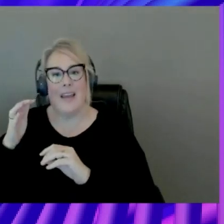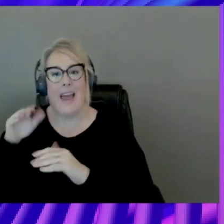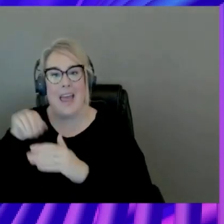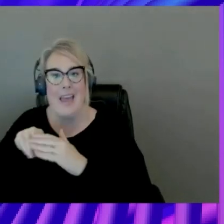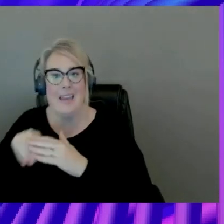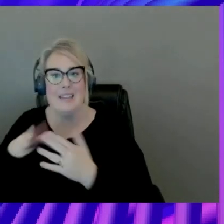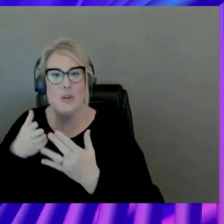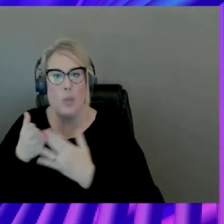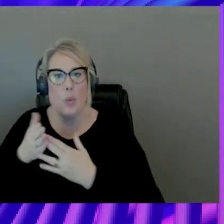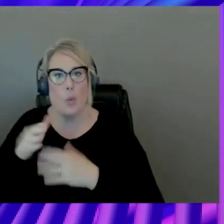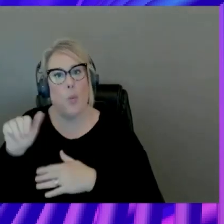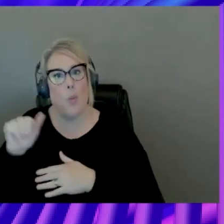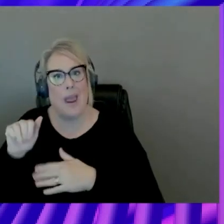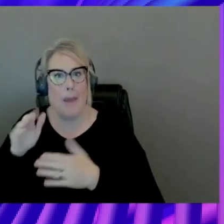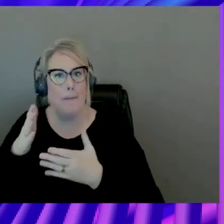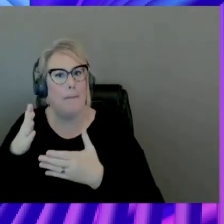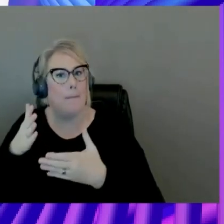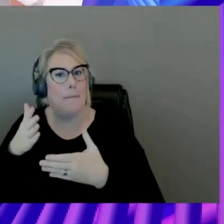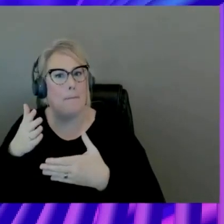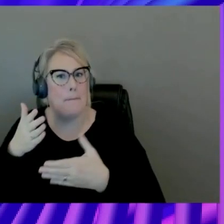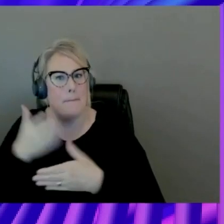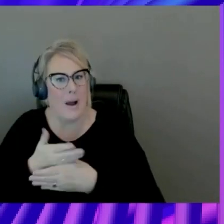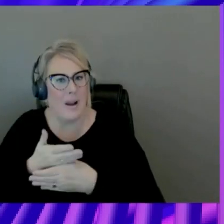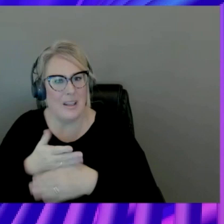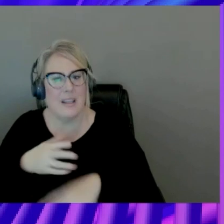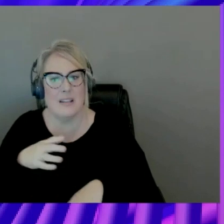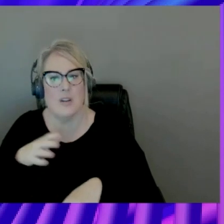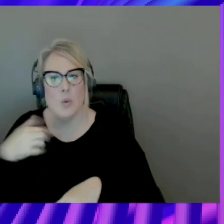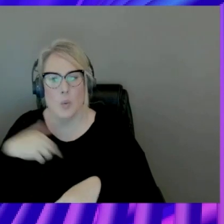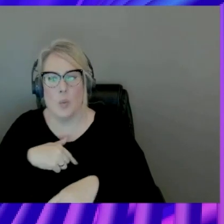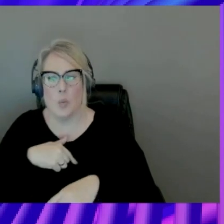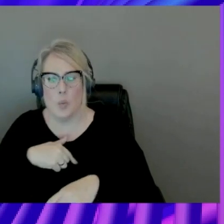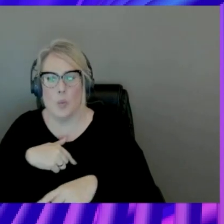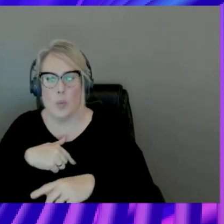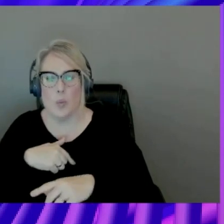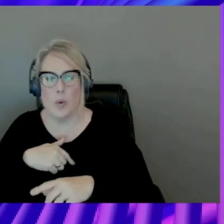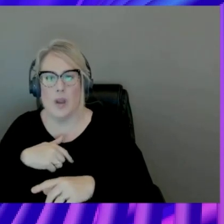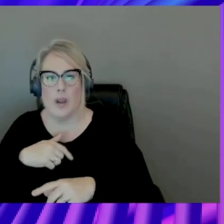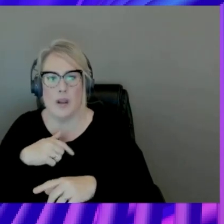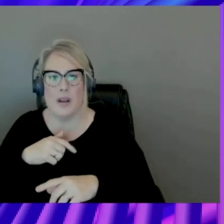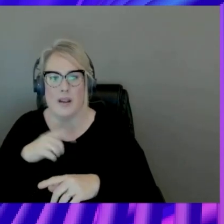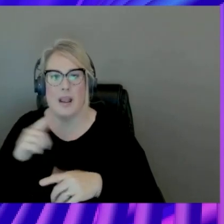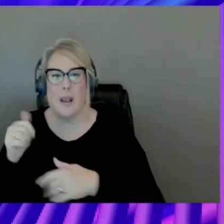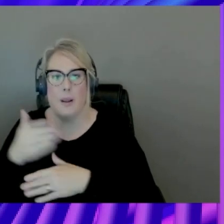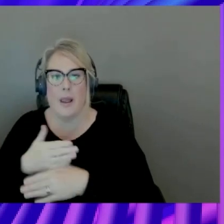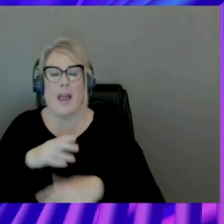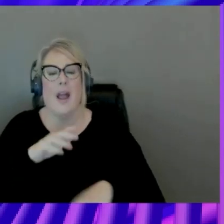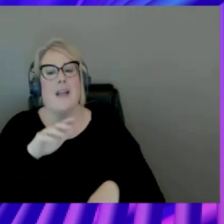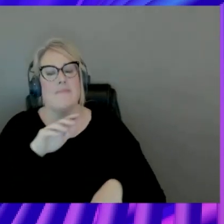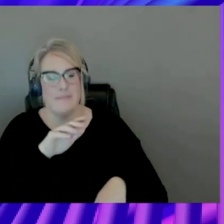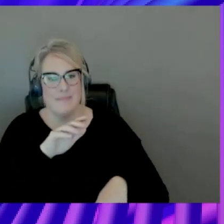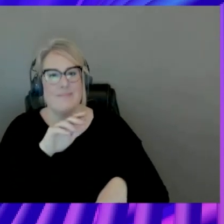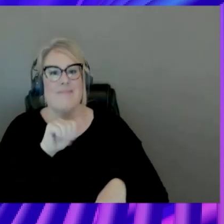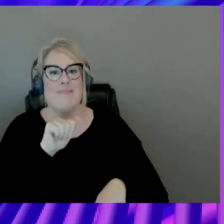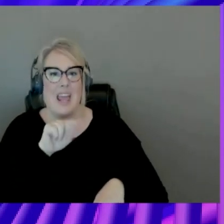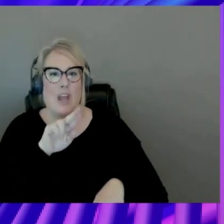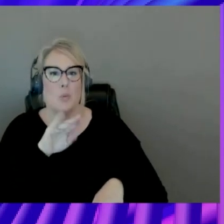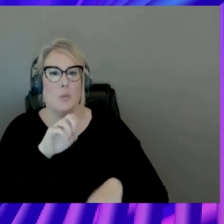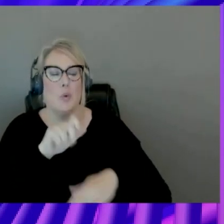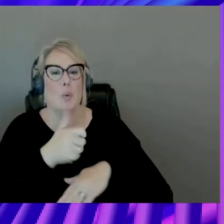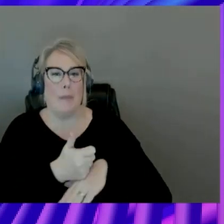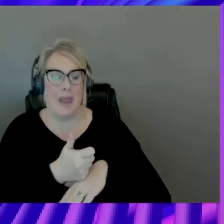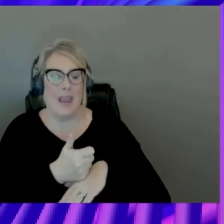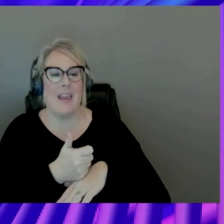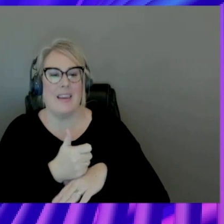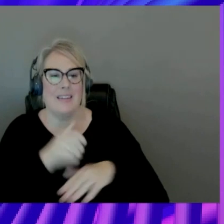Okay? So, basically, you have the tagging on the resources. Ah, ABAC. We pull this as ABAC. Attribute-based access control. We're talking about fine-grained things